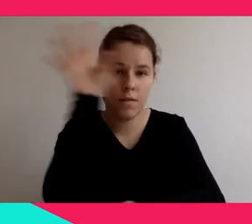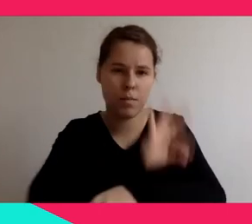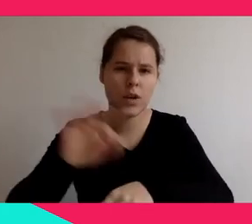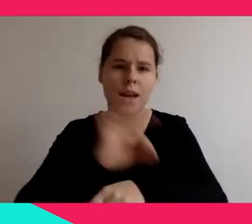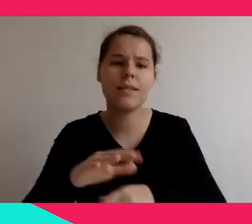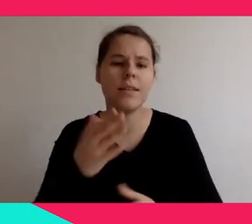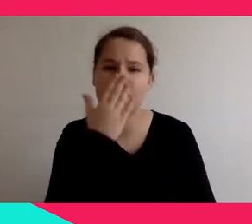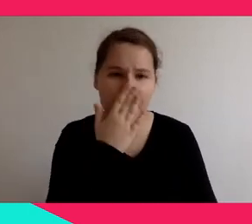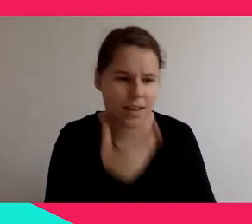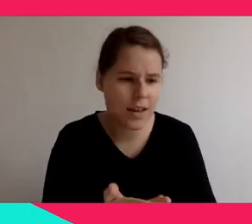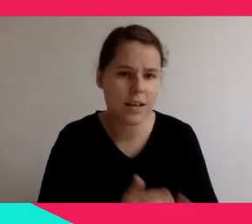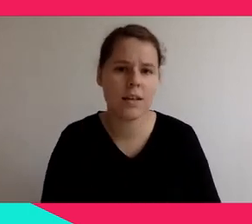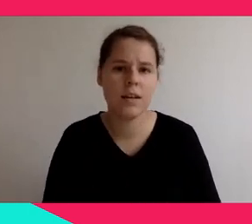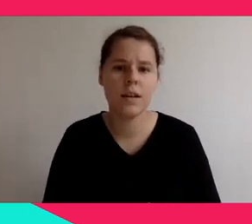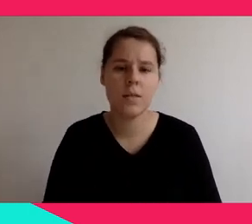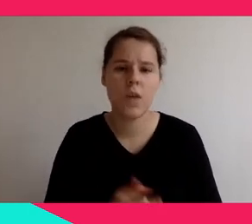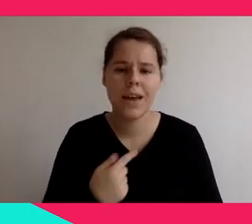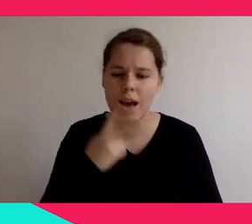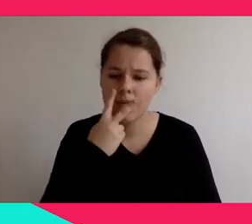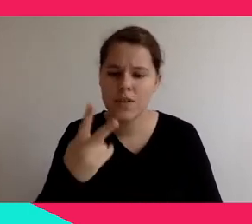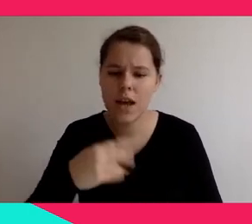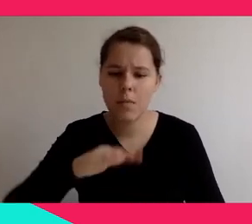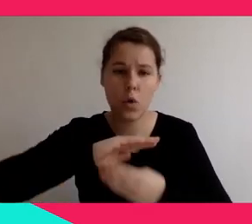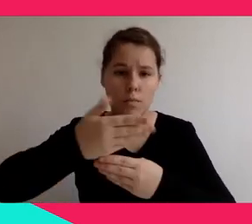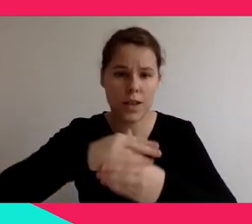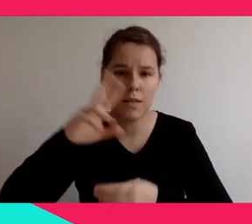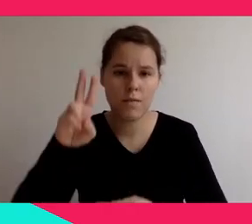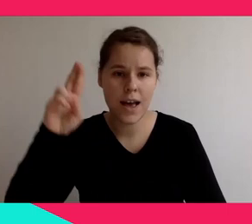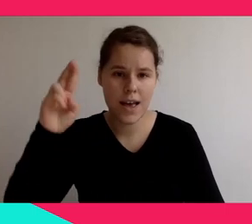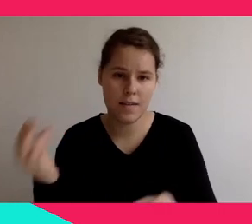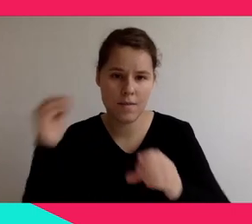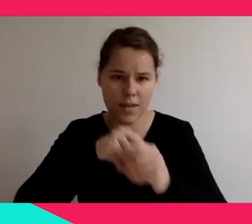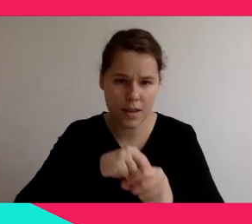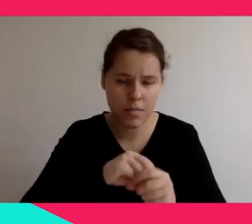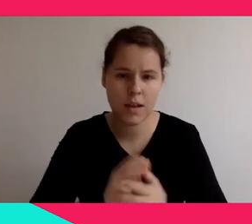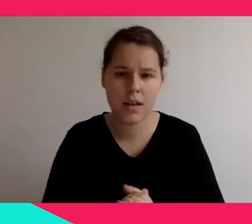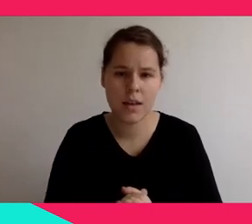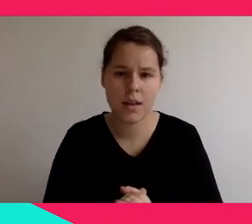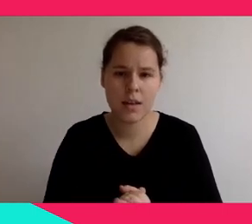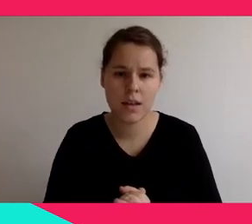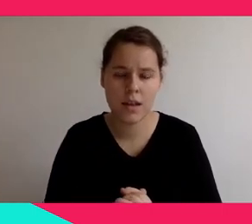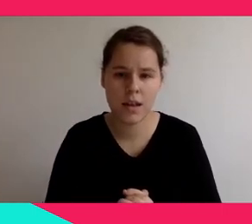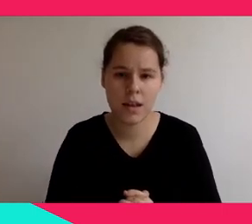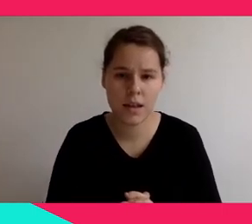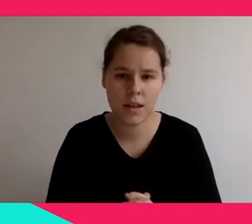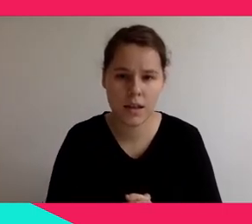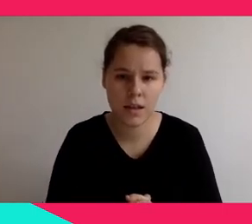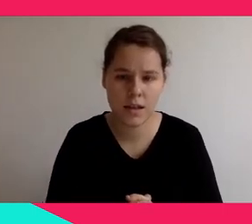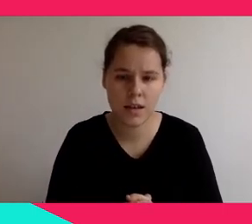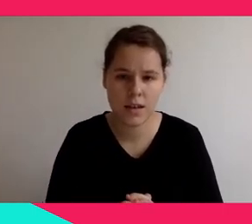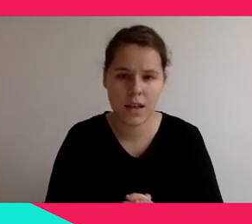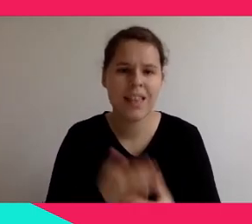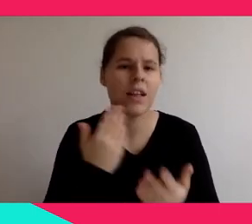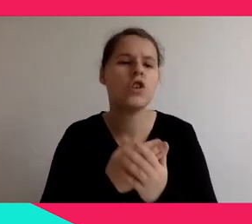wireless Oculus Quest or something cheaper for users? That's the question from Carolina. Would you like to answer it?